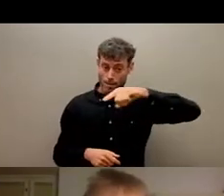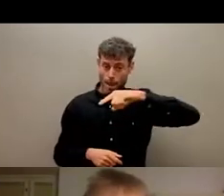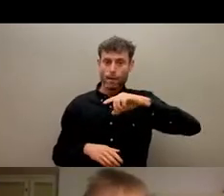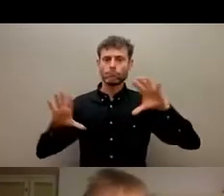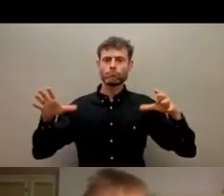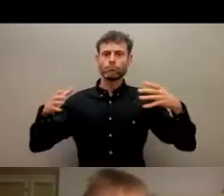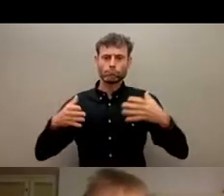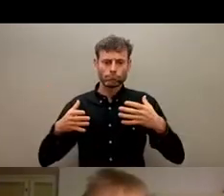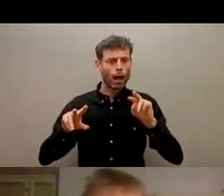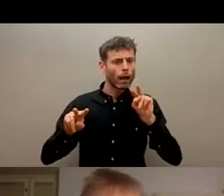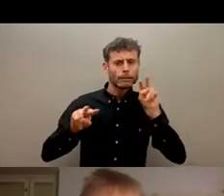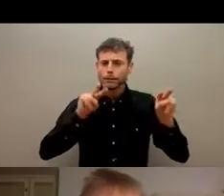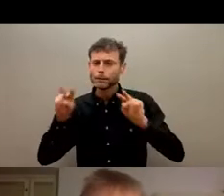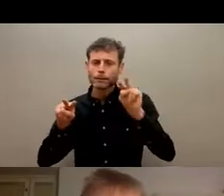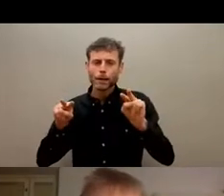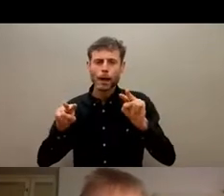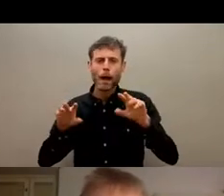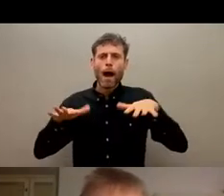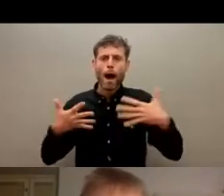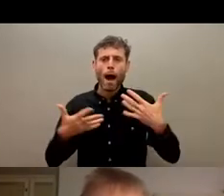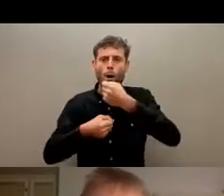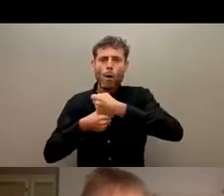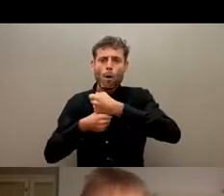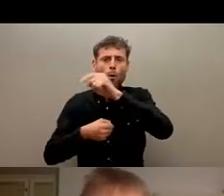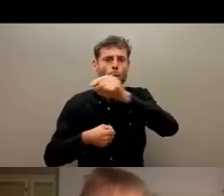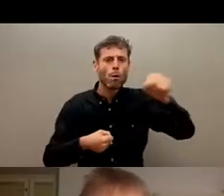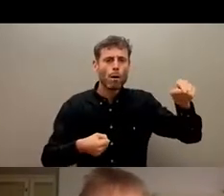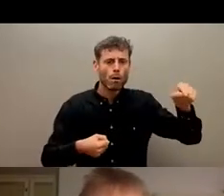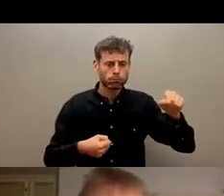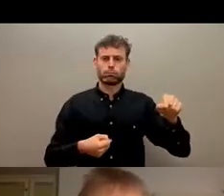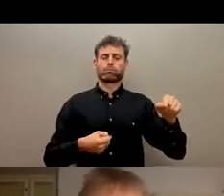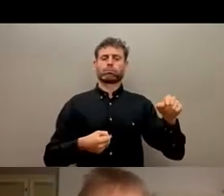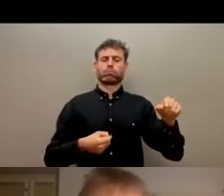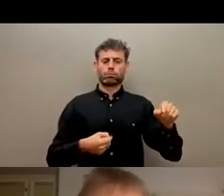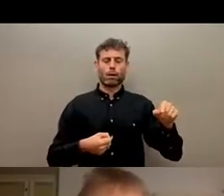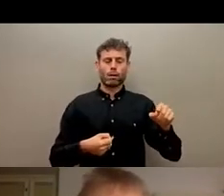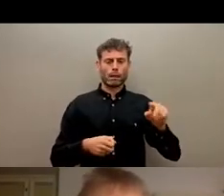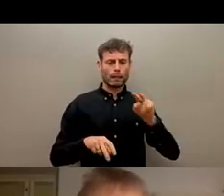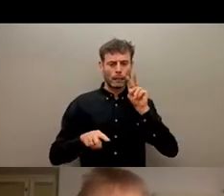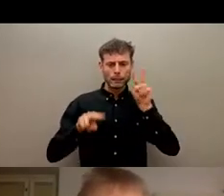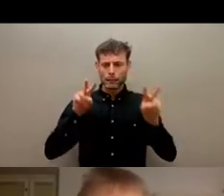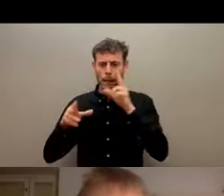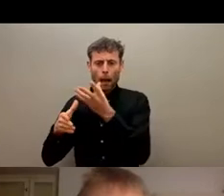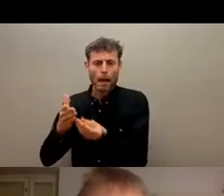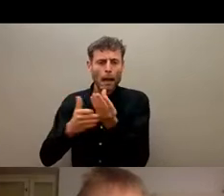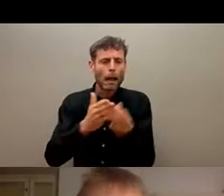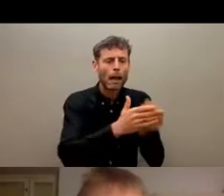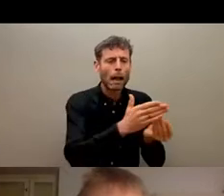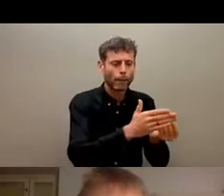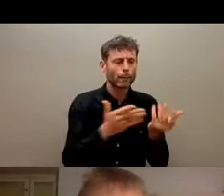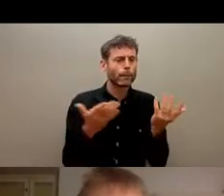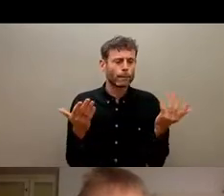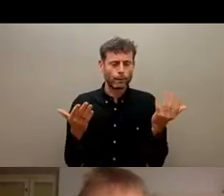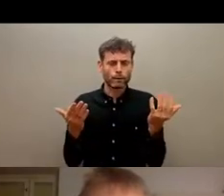it. So they're gathering information from all members, because at the moment, previously, although Sphere and other, you know, standard